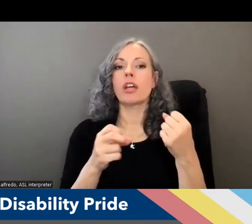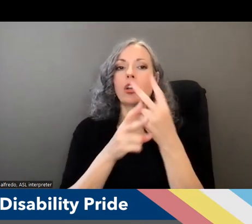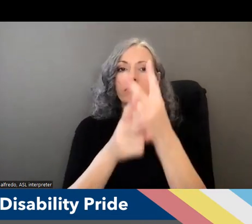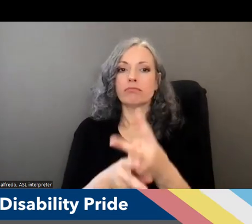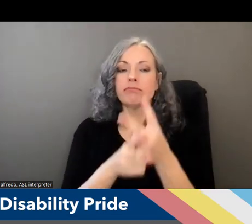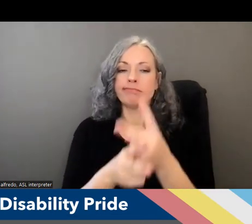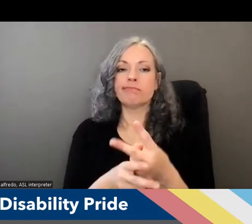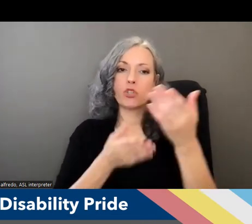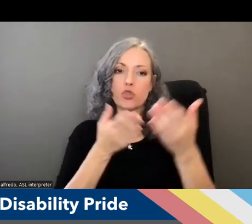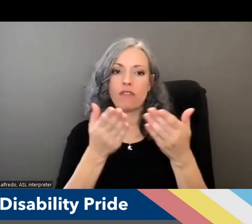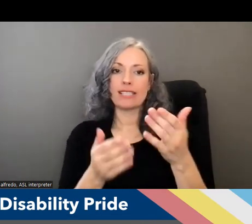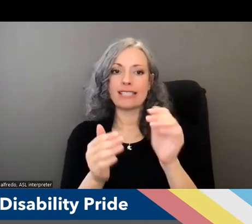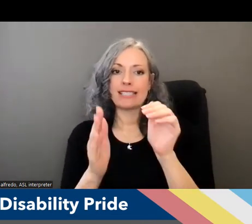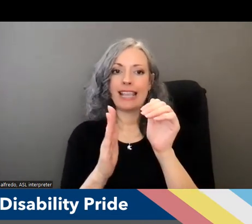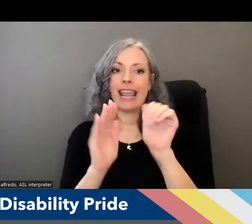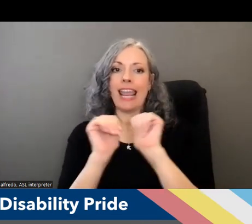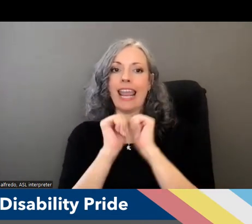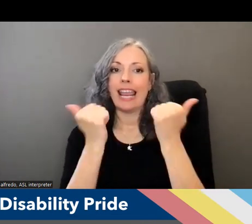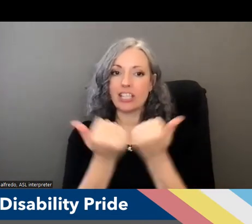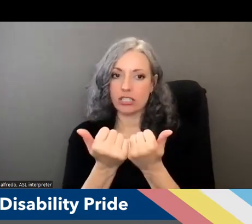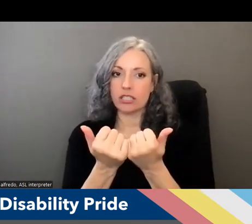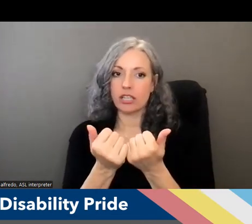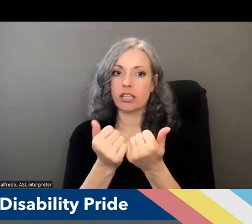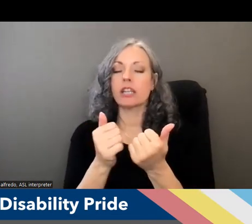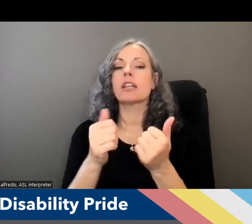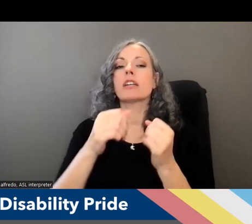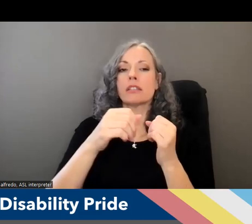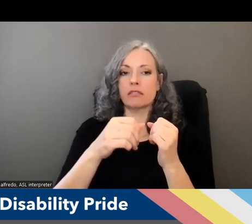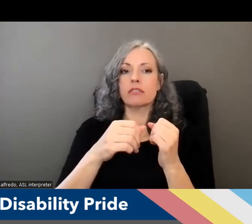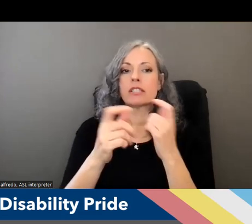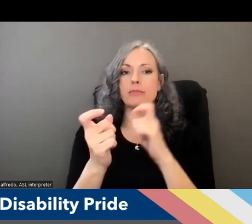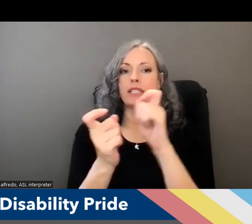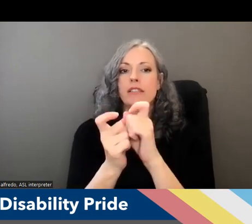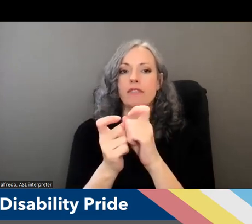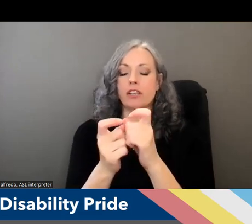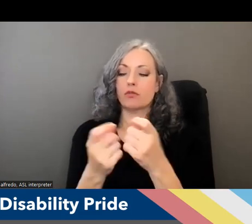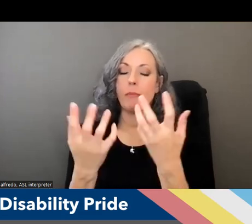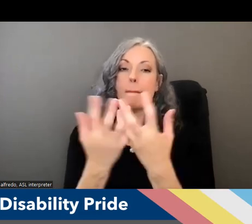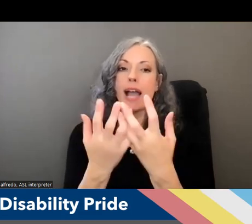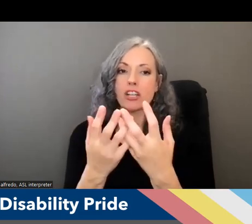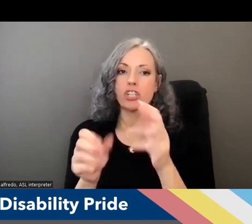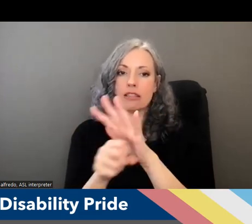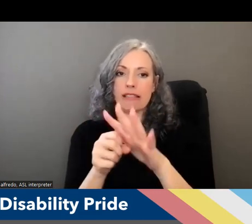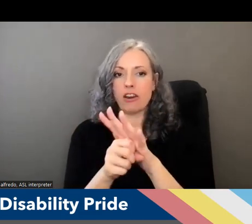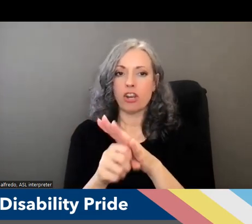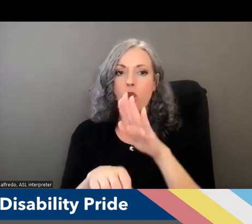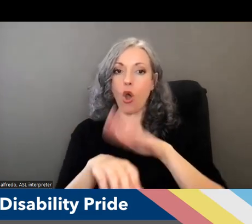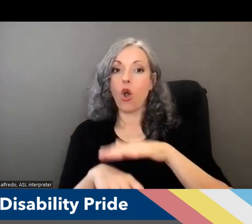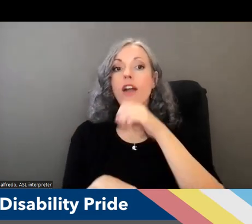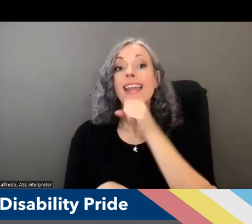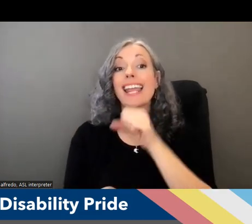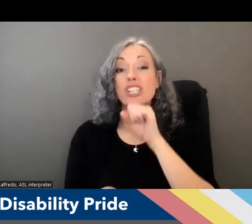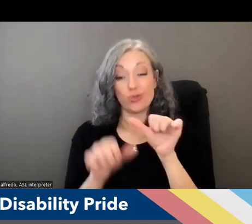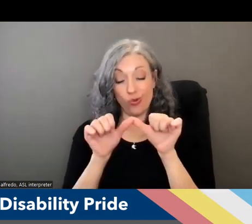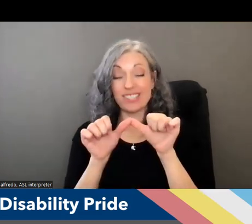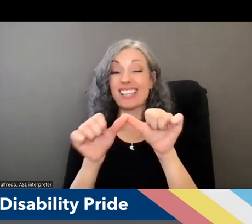revisit local leadership structures specific to the area agencies on aging so this is a continuation